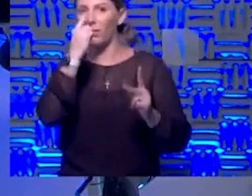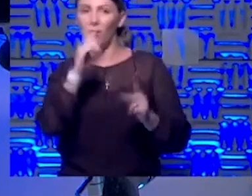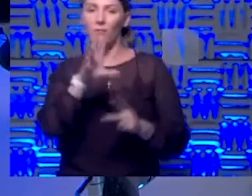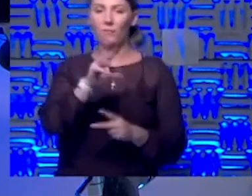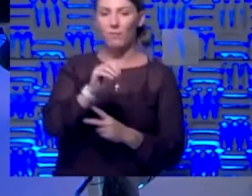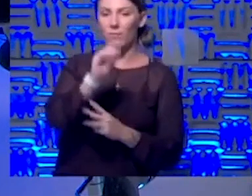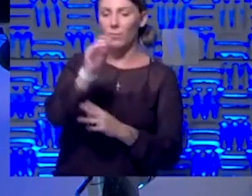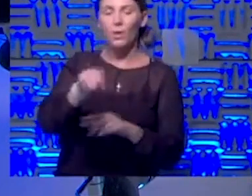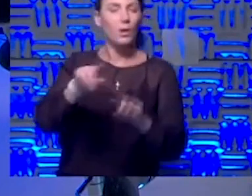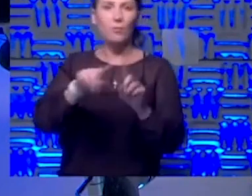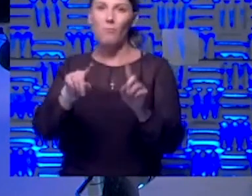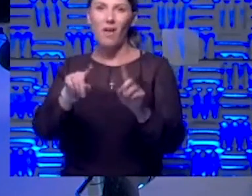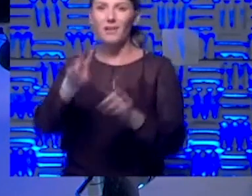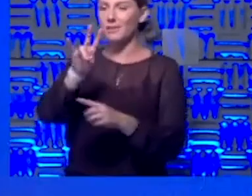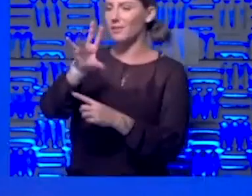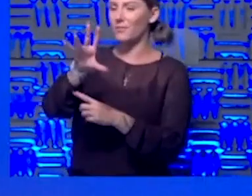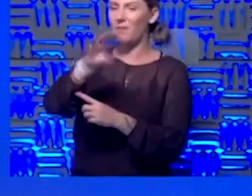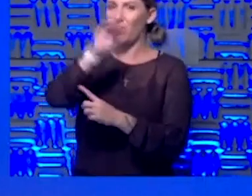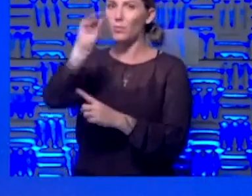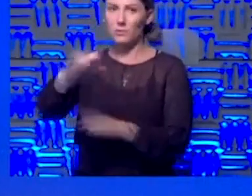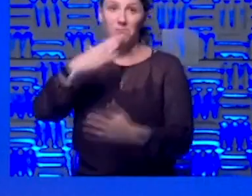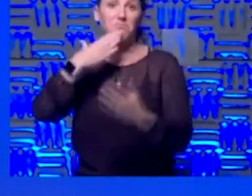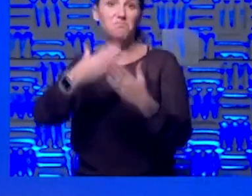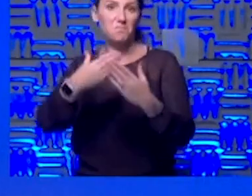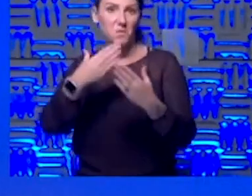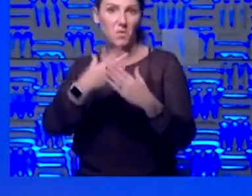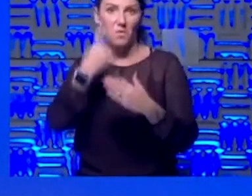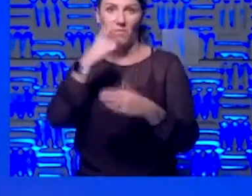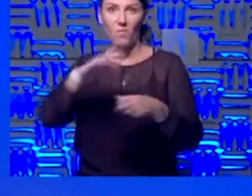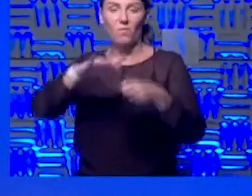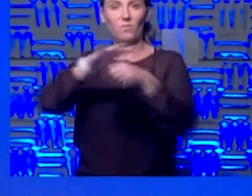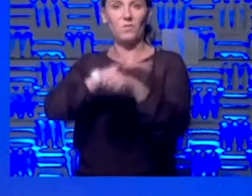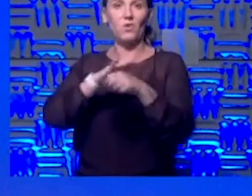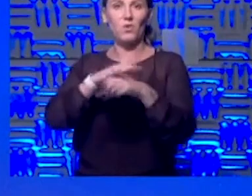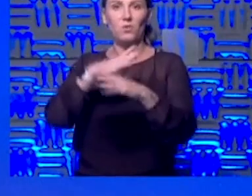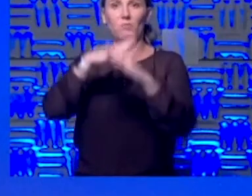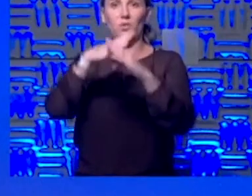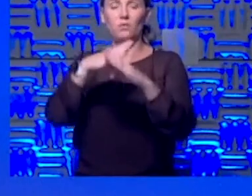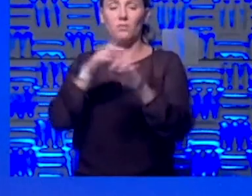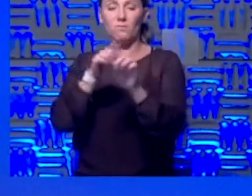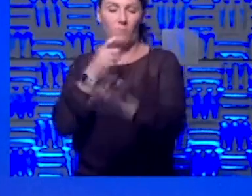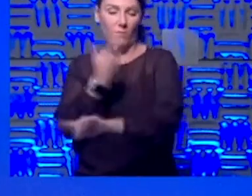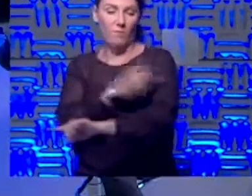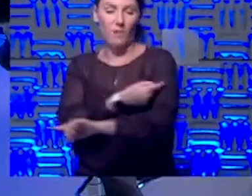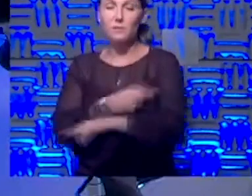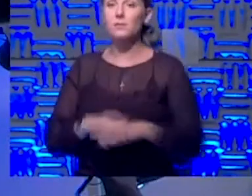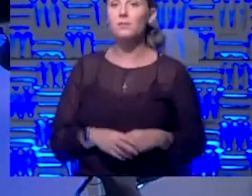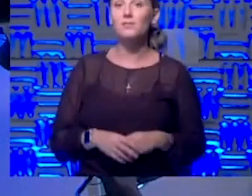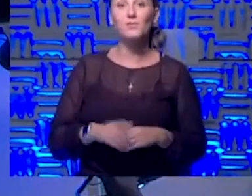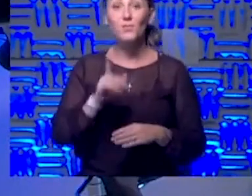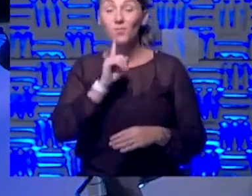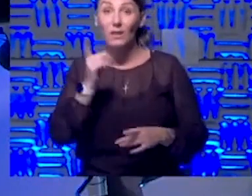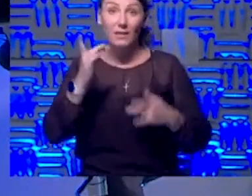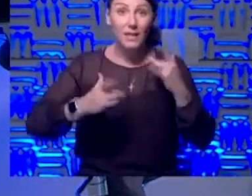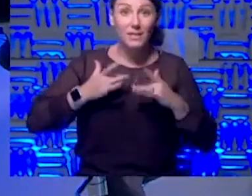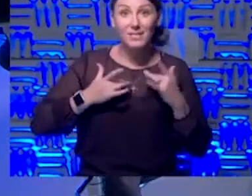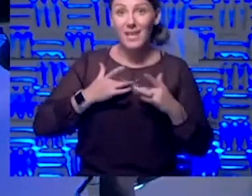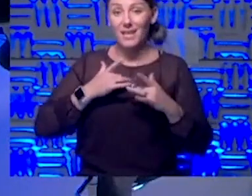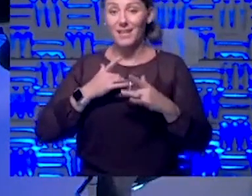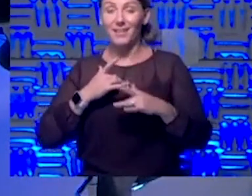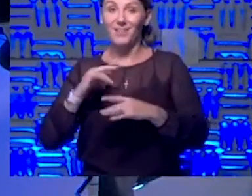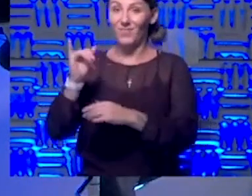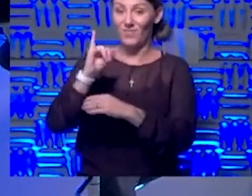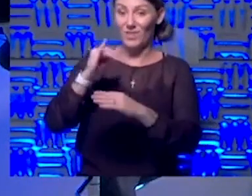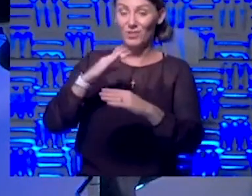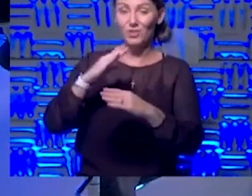number to think about for herd immunity and, uh, from vaccination. So I think that'd be very good. So it's pretty exciting. mean, as an infectious disease